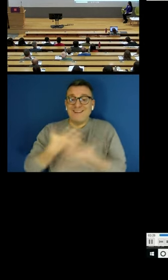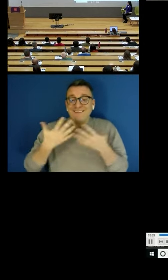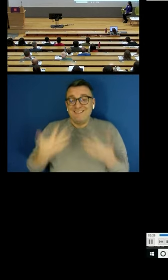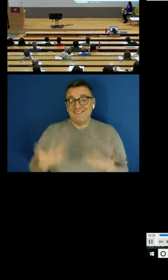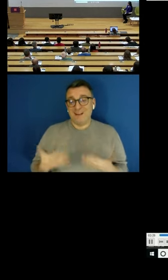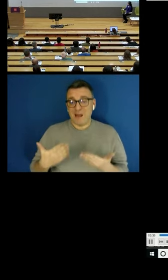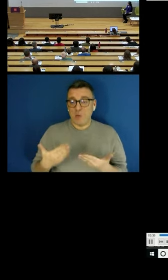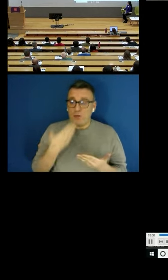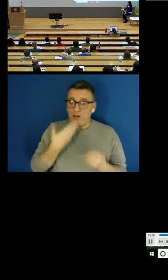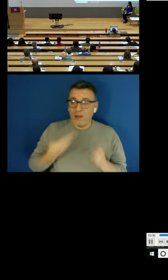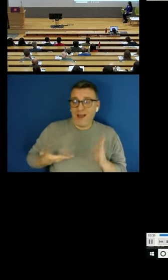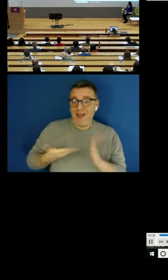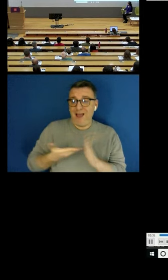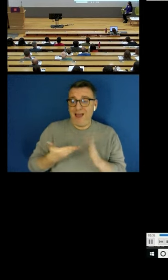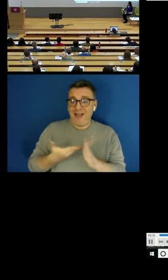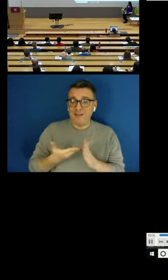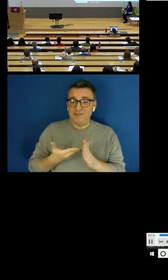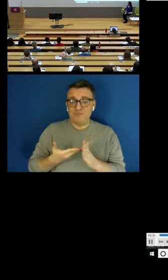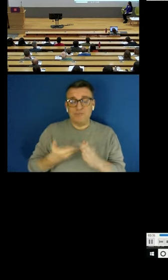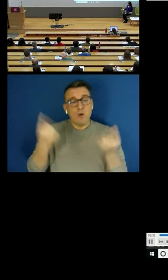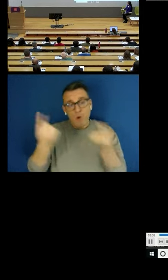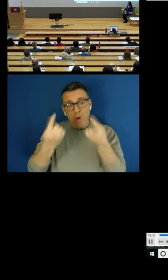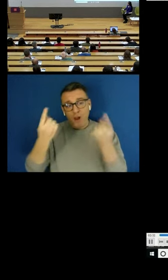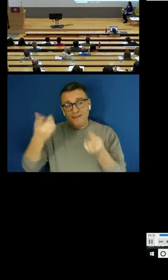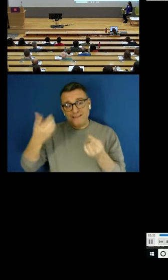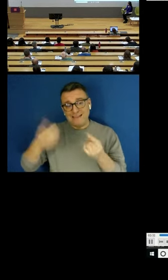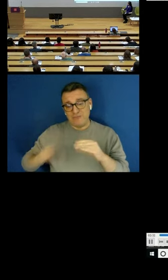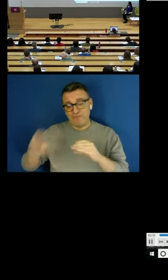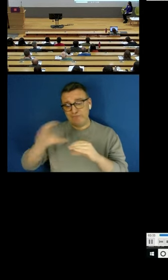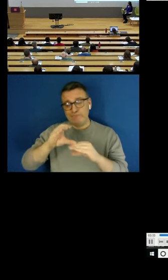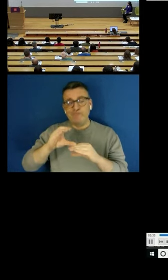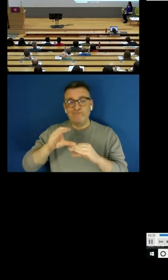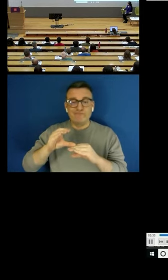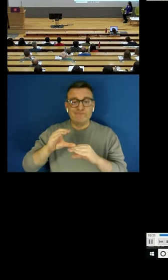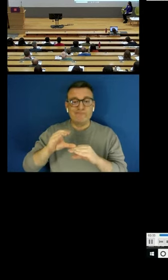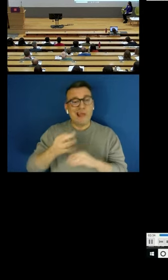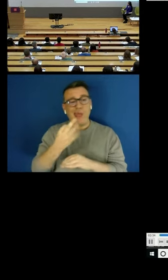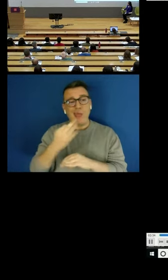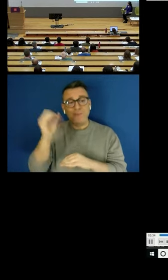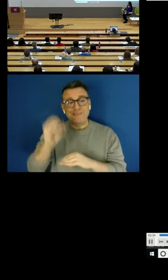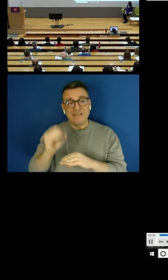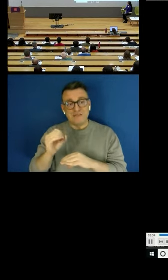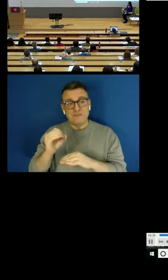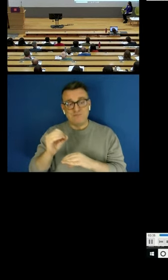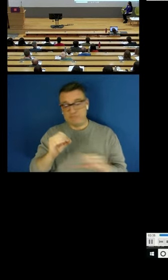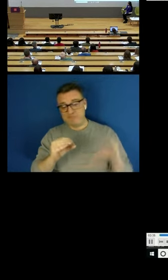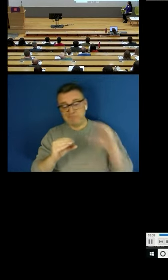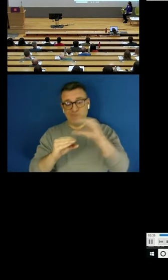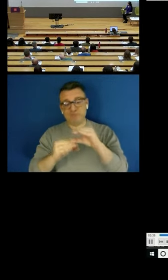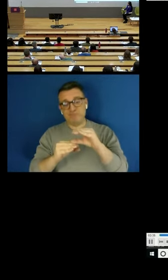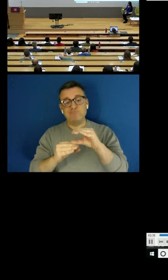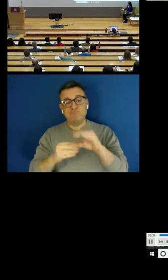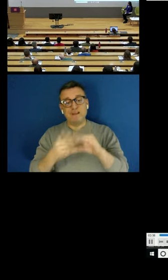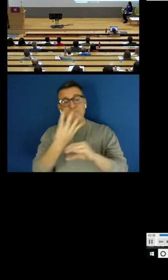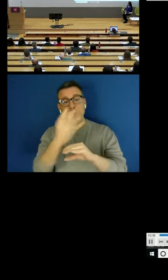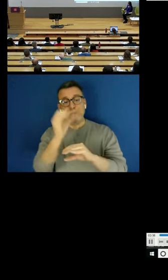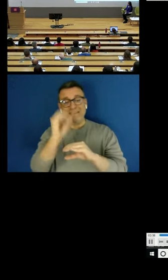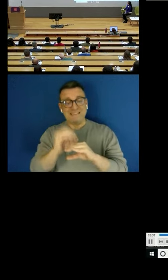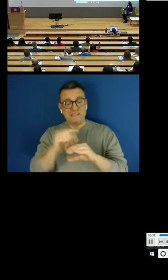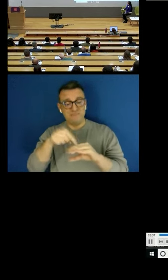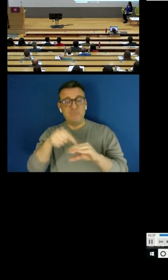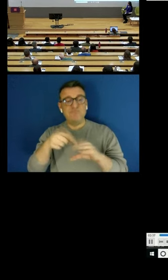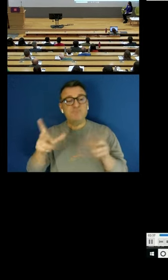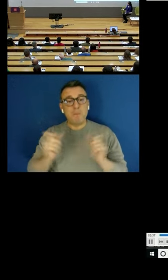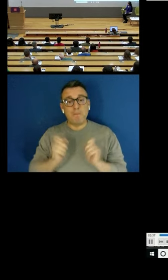percent of holiday pay and about four percent of pension funds but at the same time it